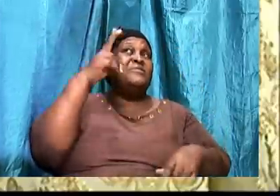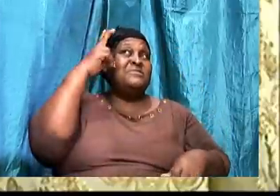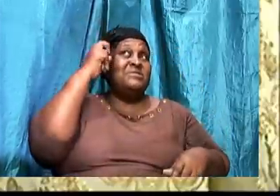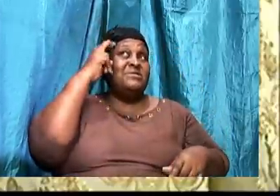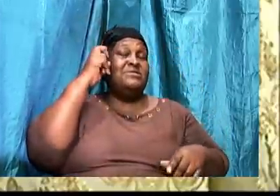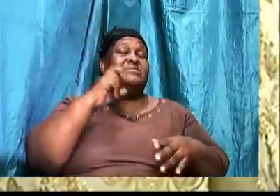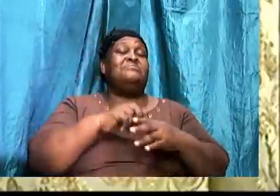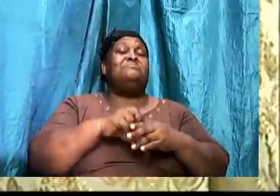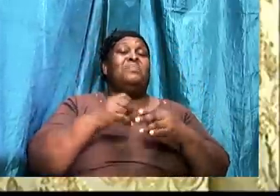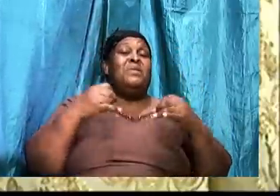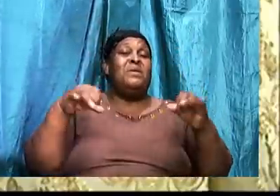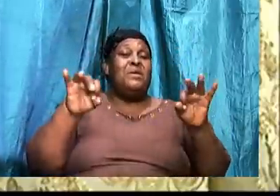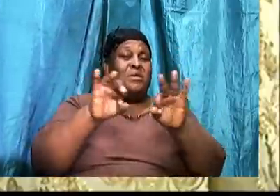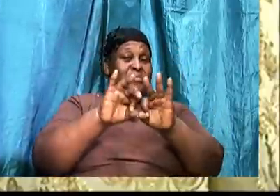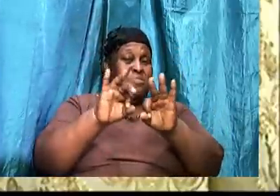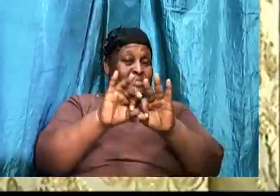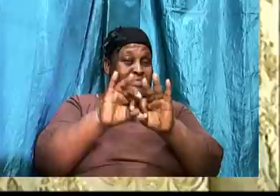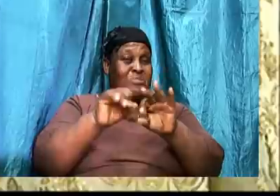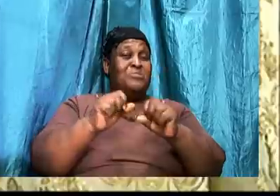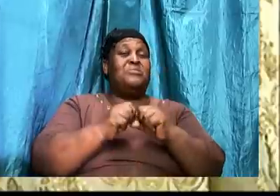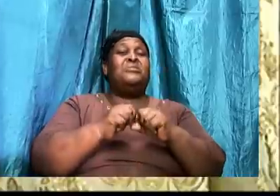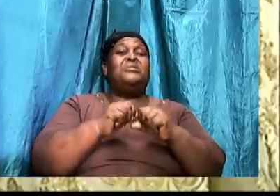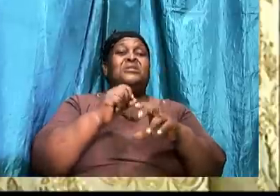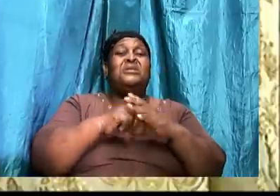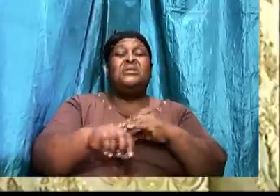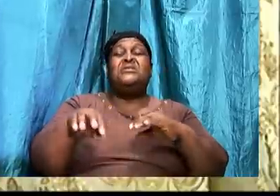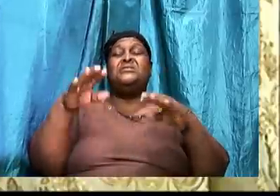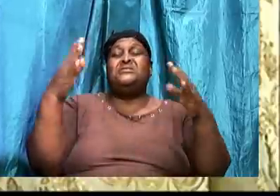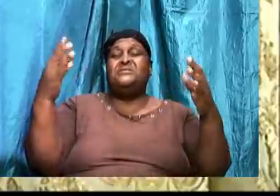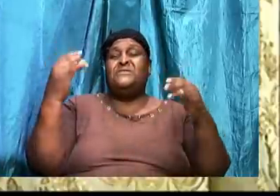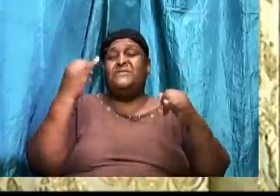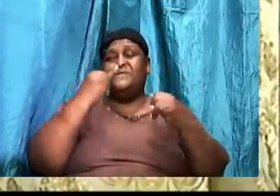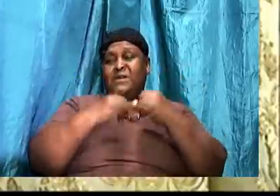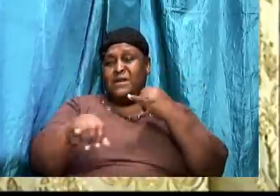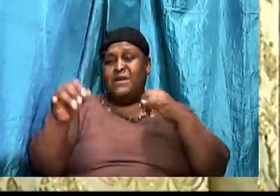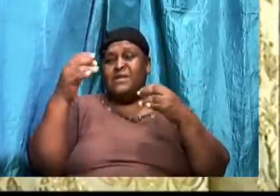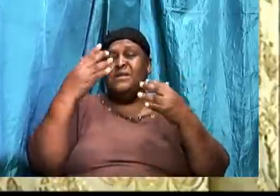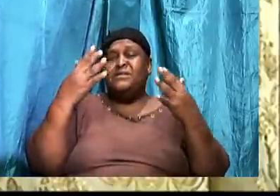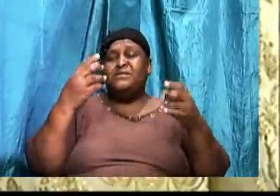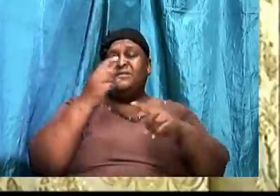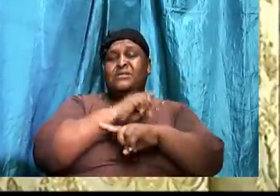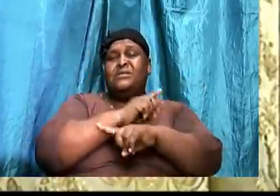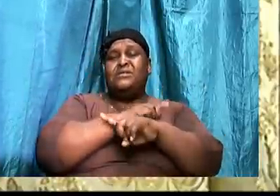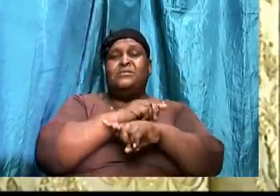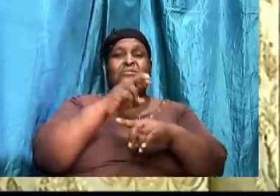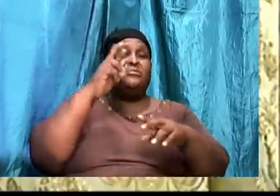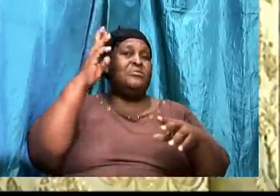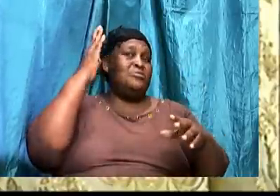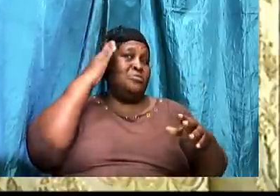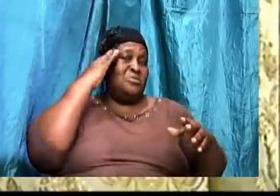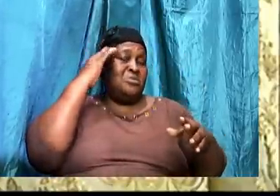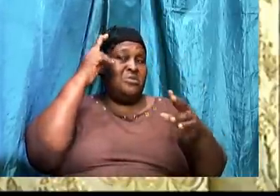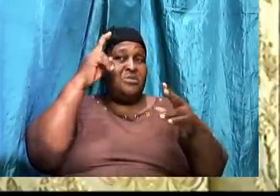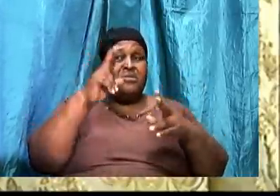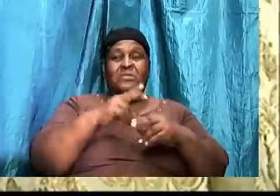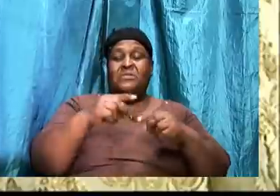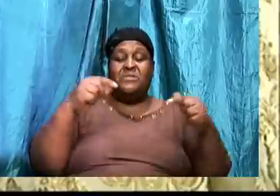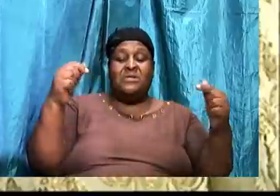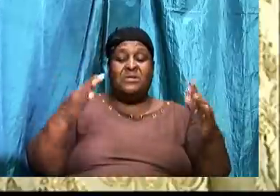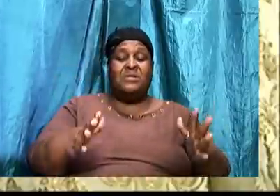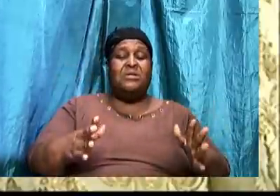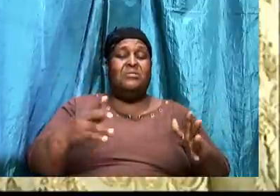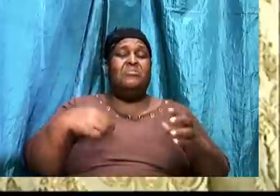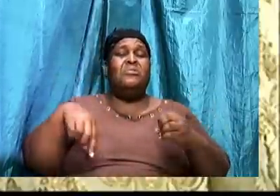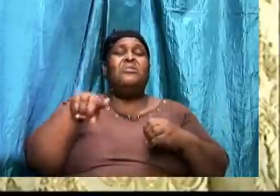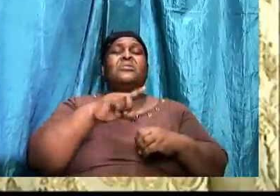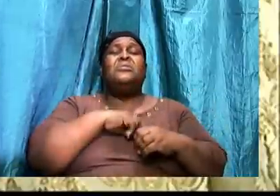it's important in these last and closing days that we recognize this enemy that we are dealing with. And that